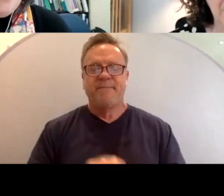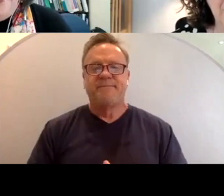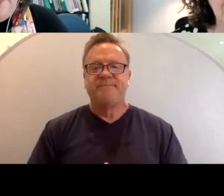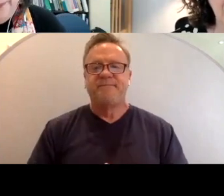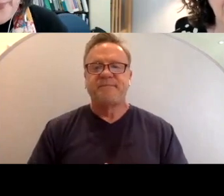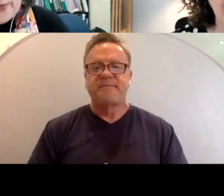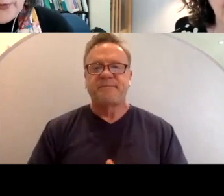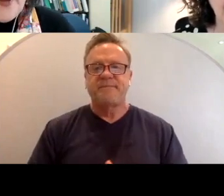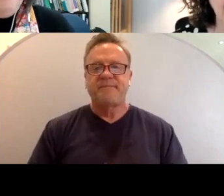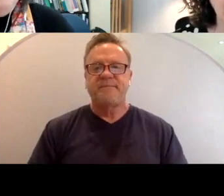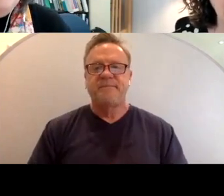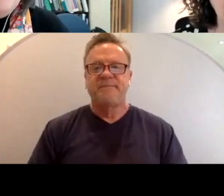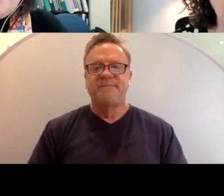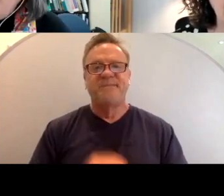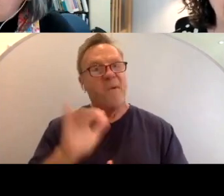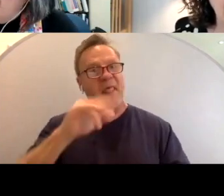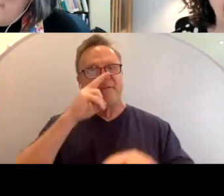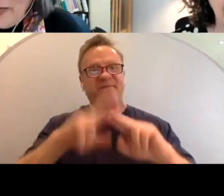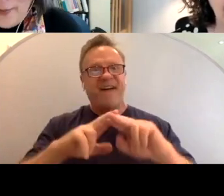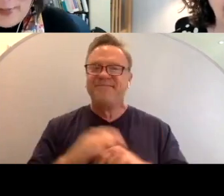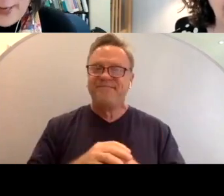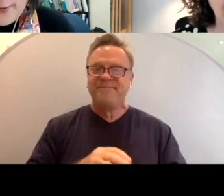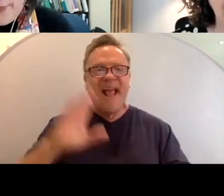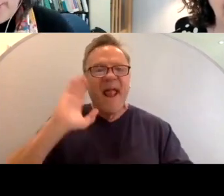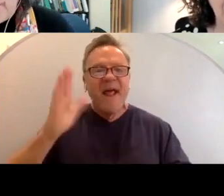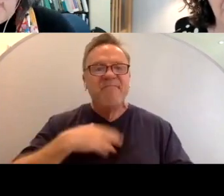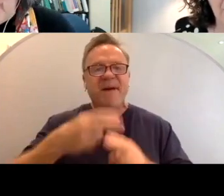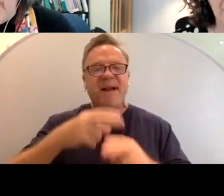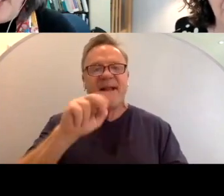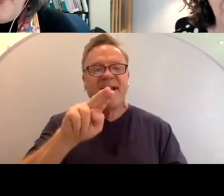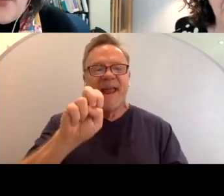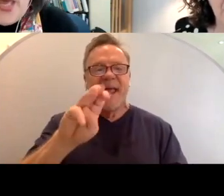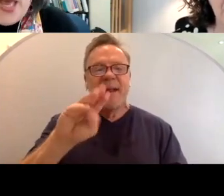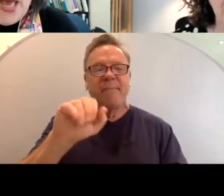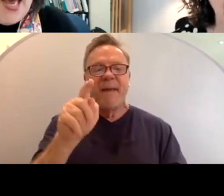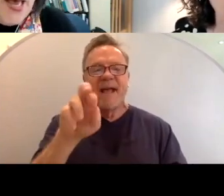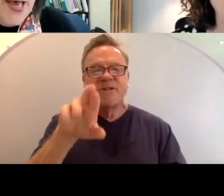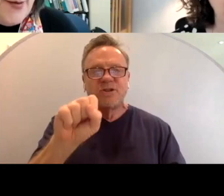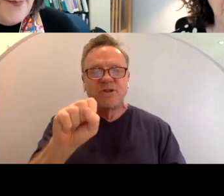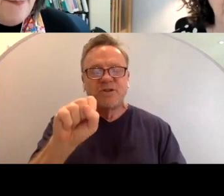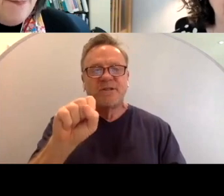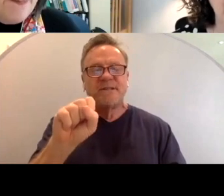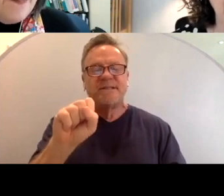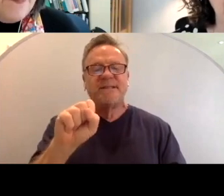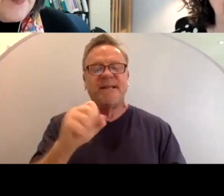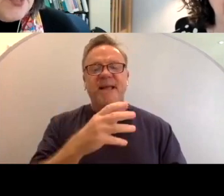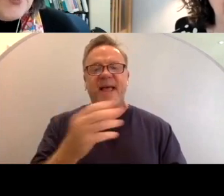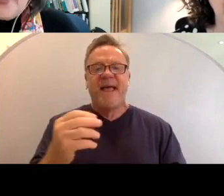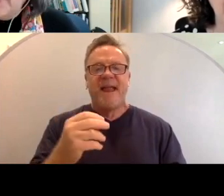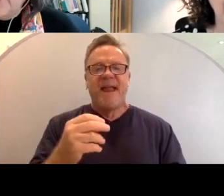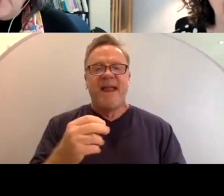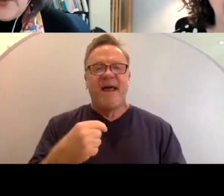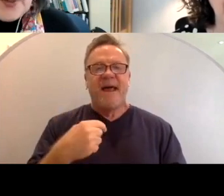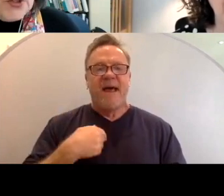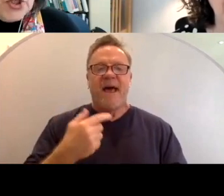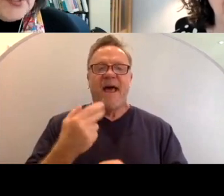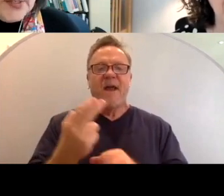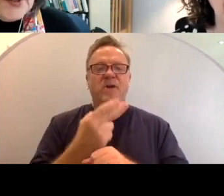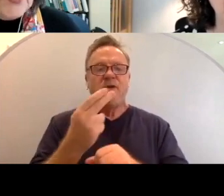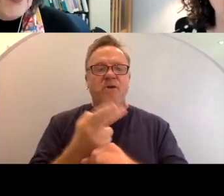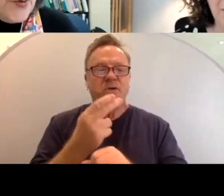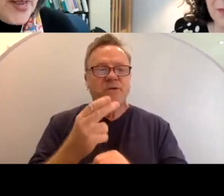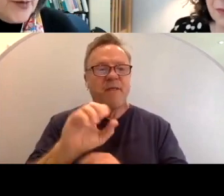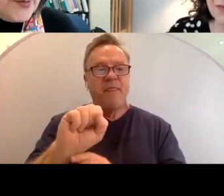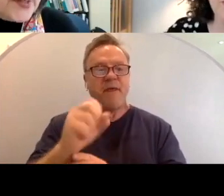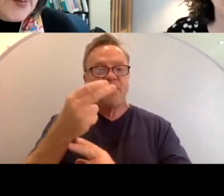Well, that was fun. Hello. My name is Anne Masters and I'm, I use the series, the she